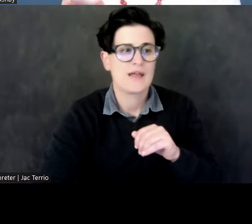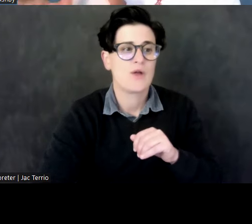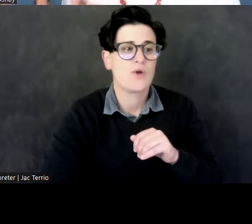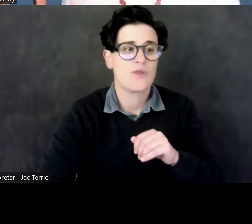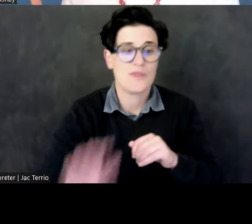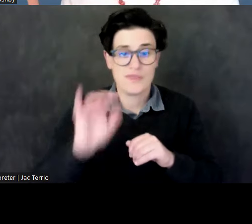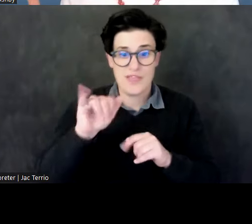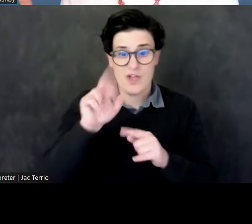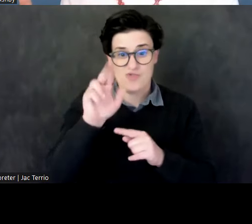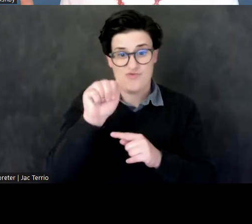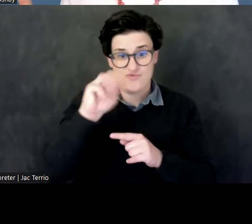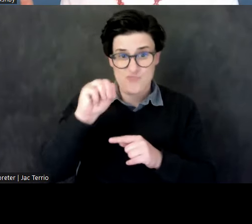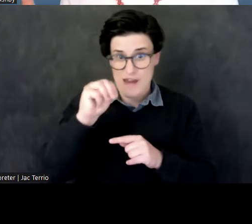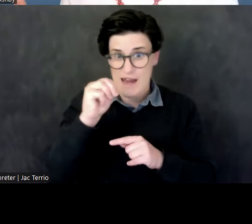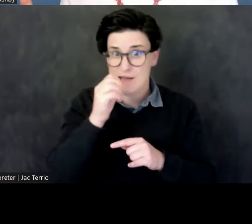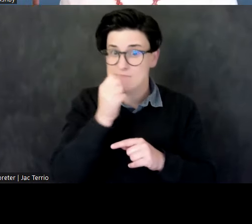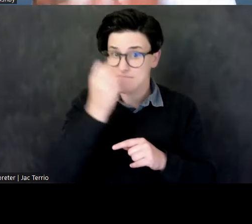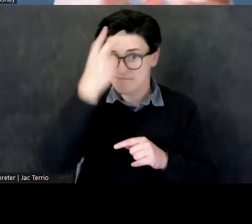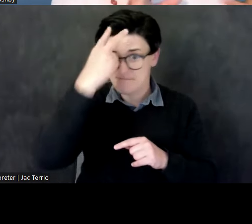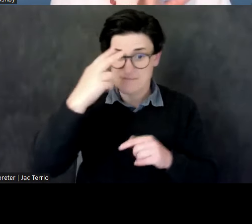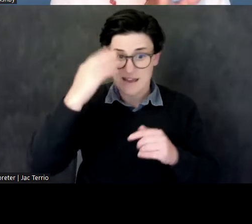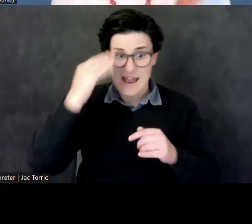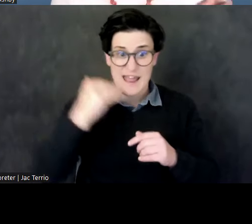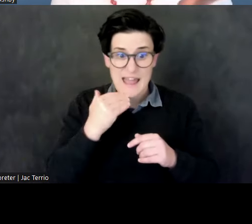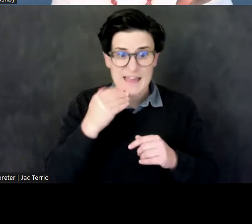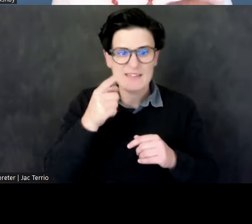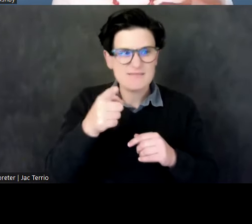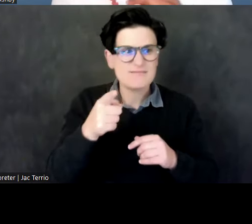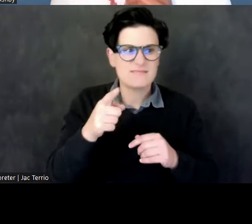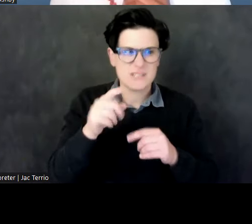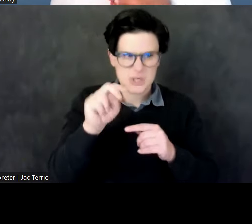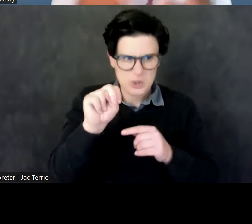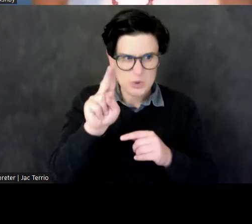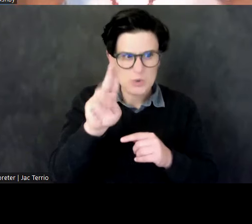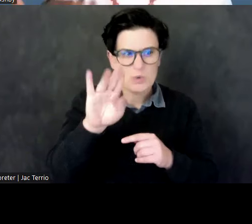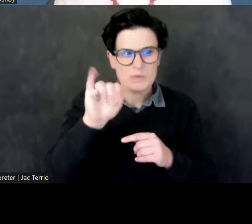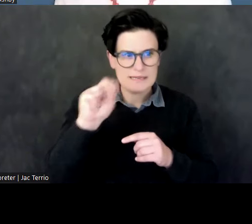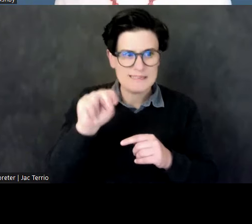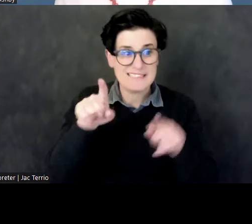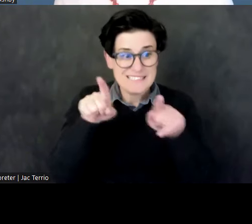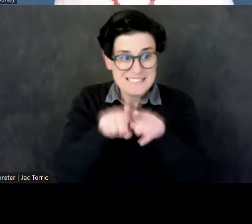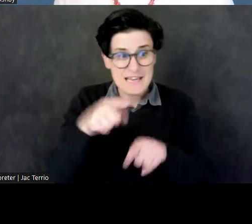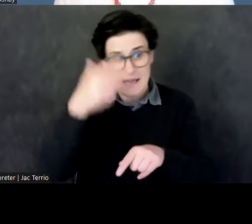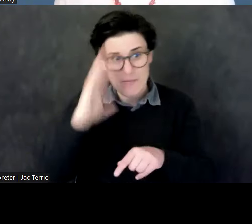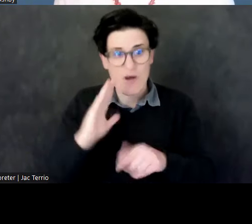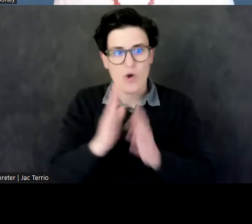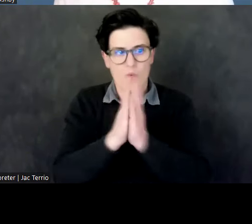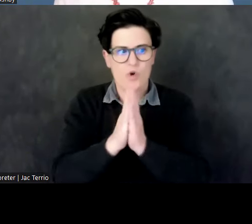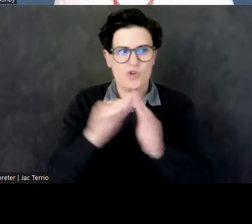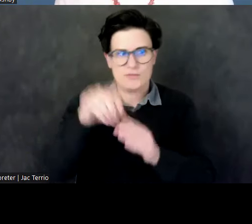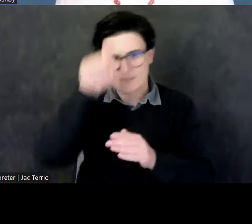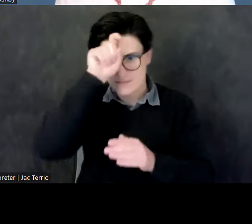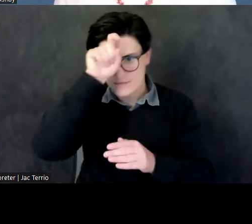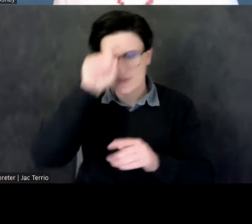manifestation is very specifically Nubian. The same god is worshipped in Egypt, but he's presented in a human